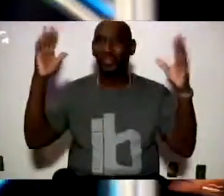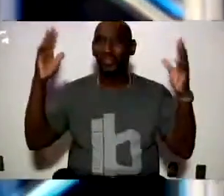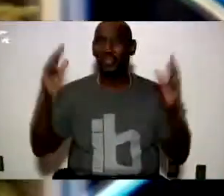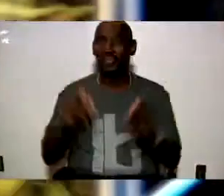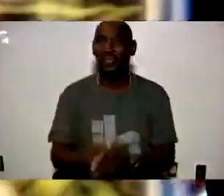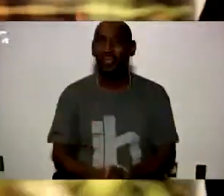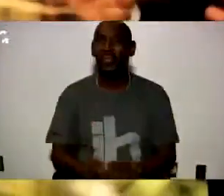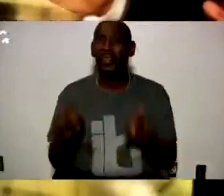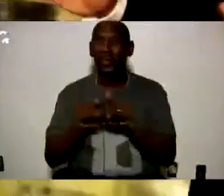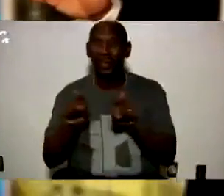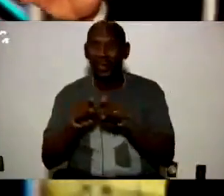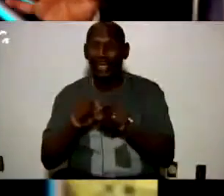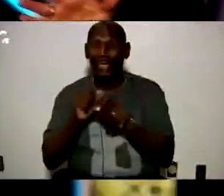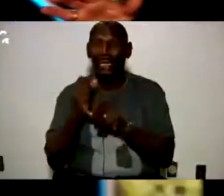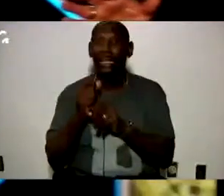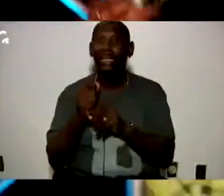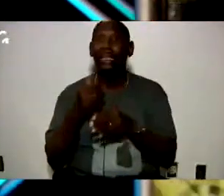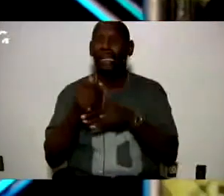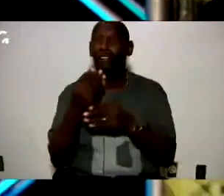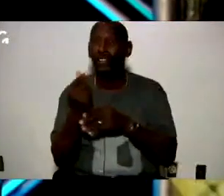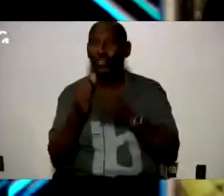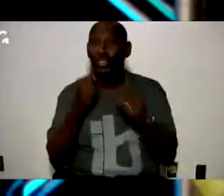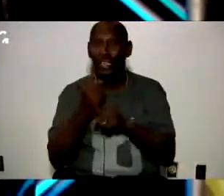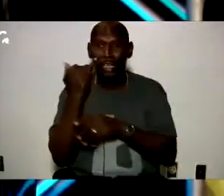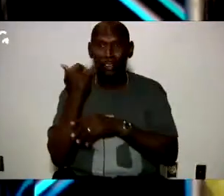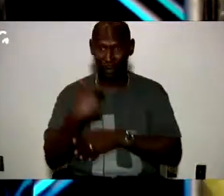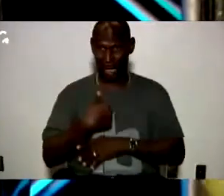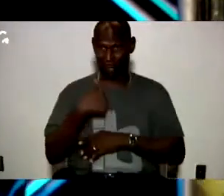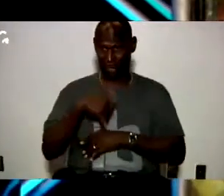and also for next year if I'm still here